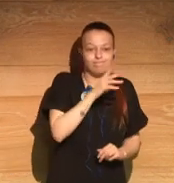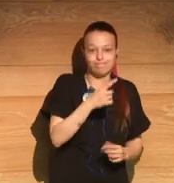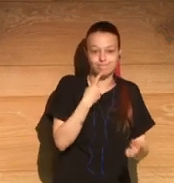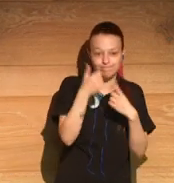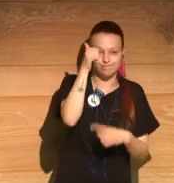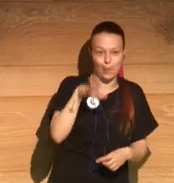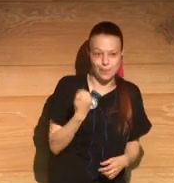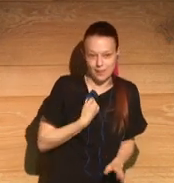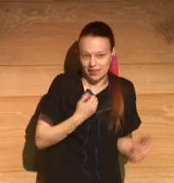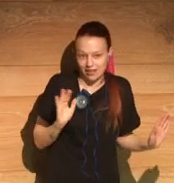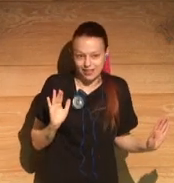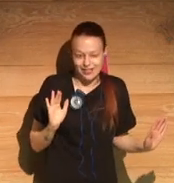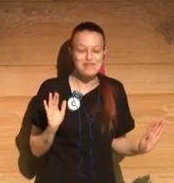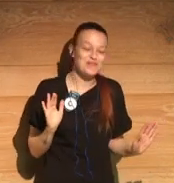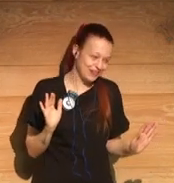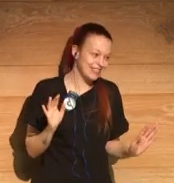But yes.